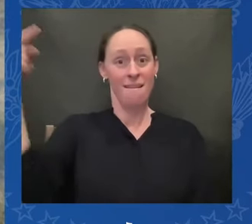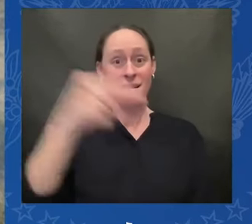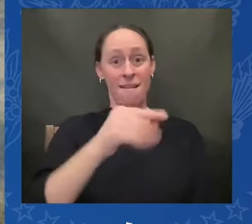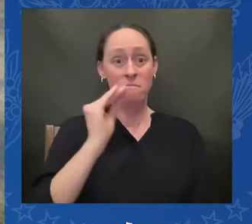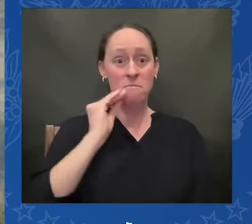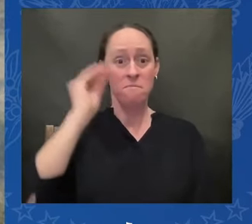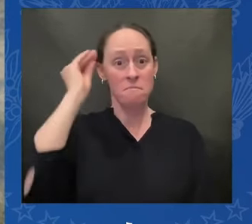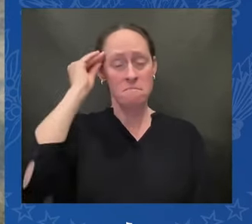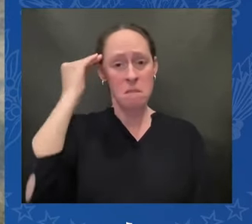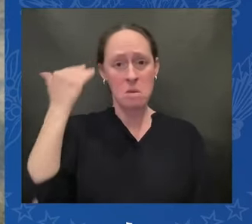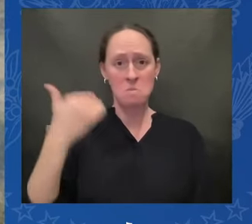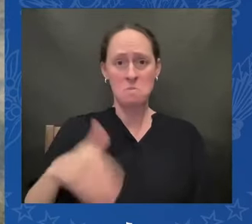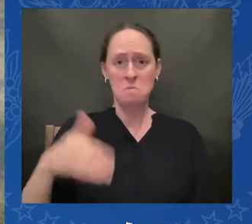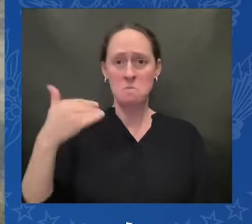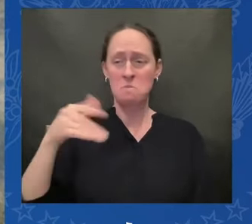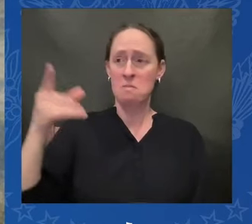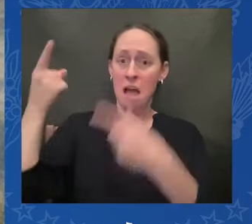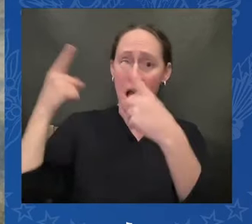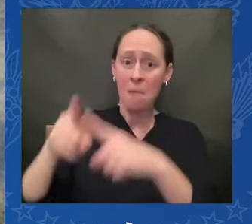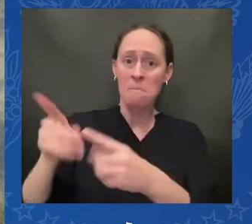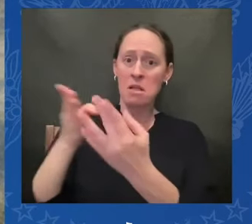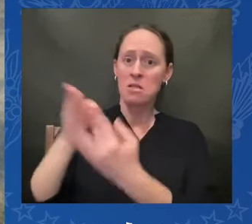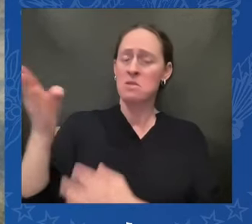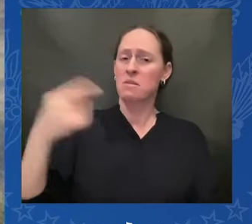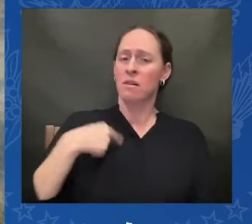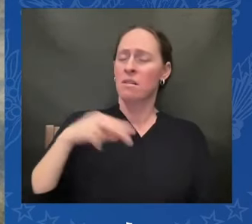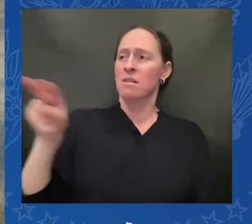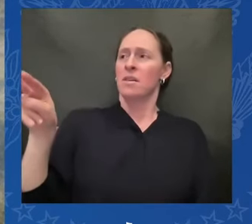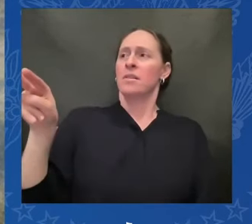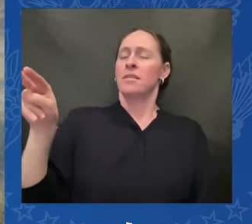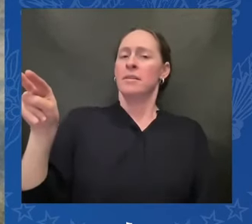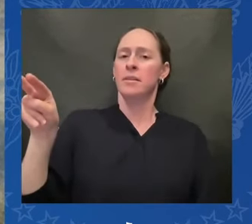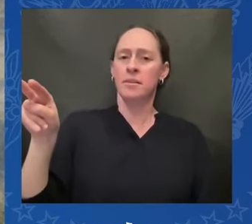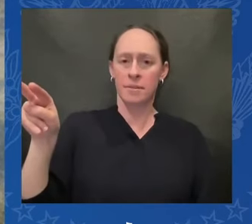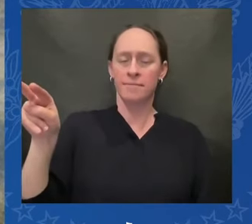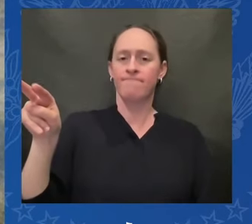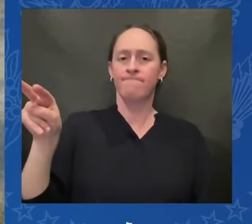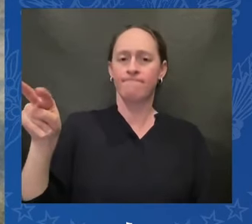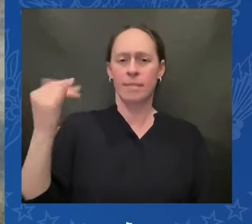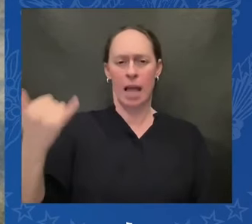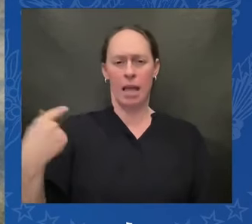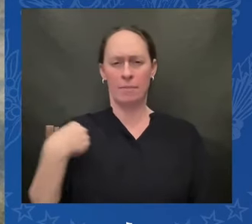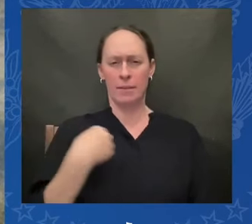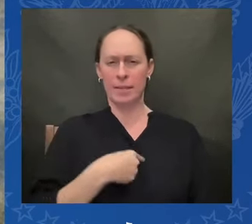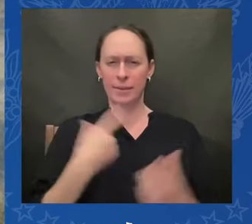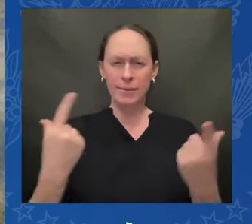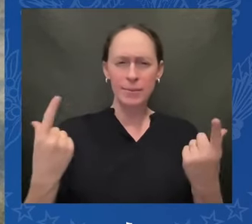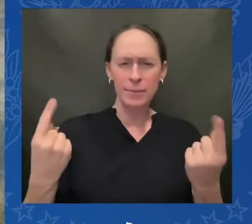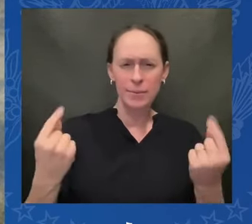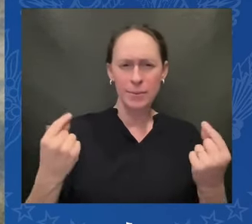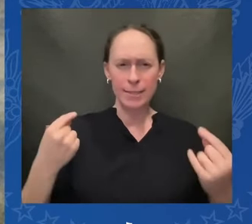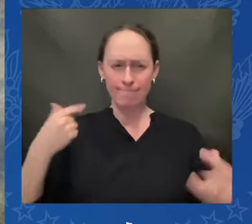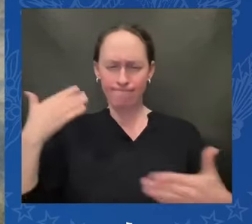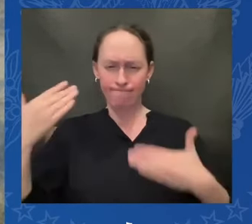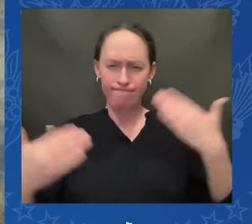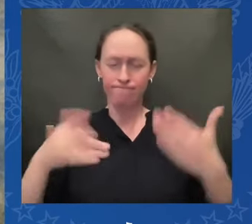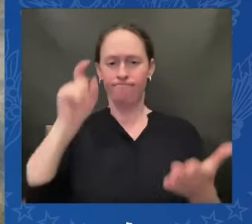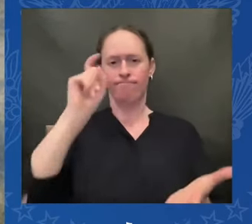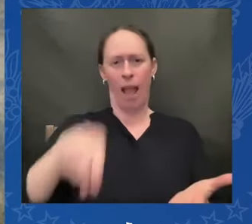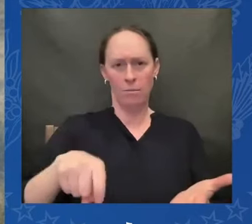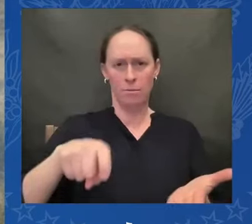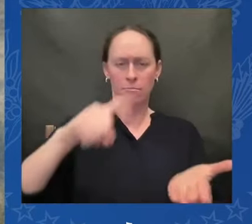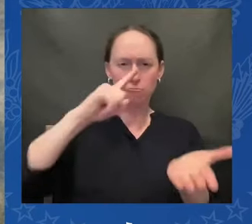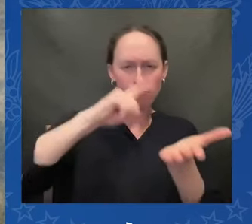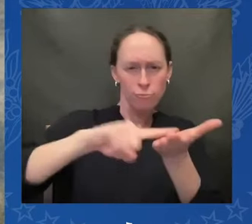school initiative we published an investigative report that found loud and unequivocal truth that the federal